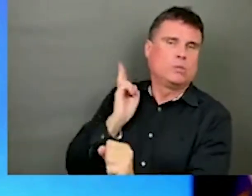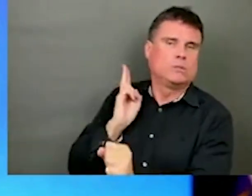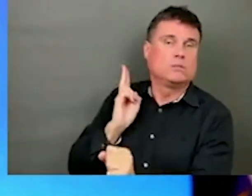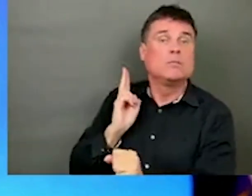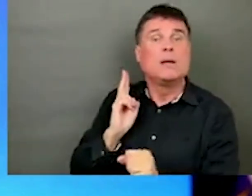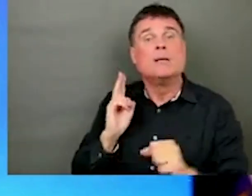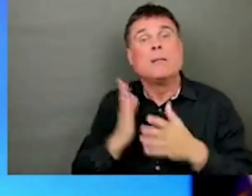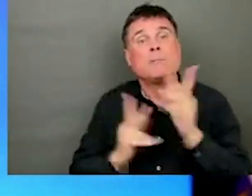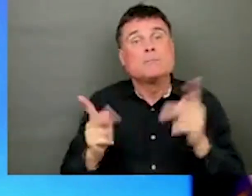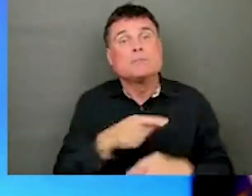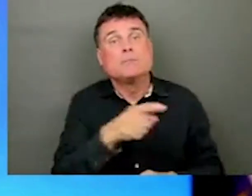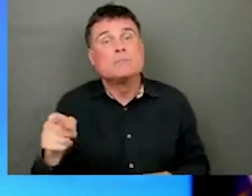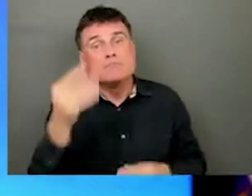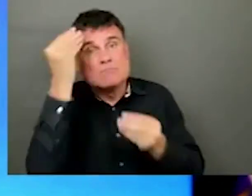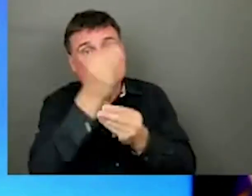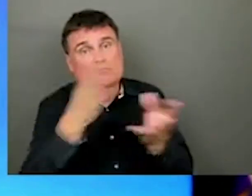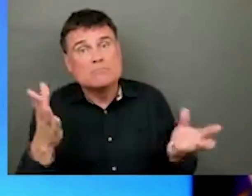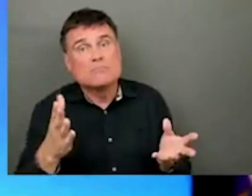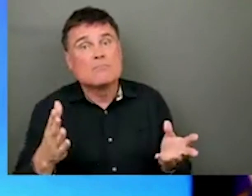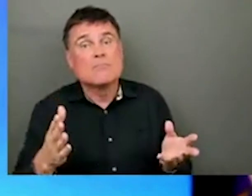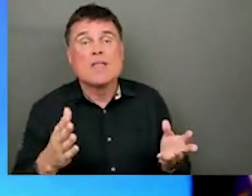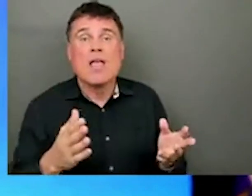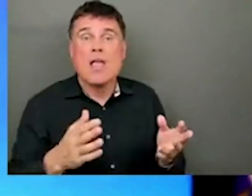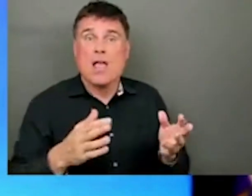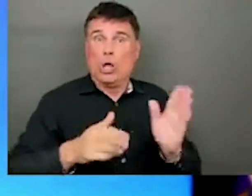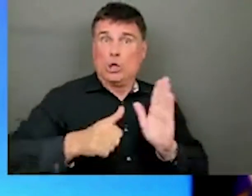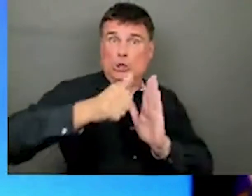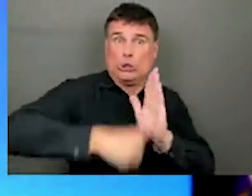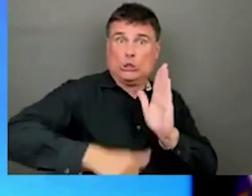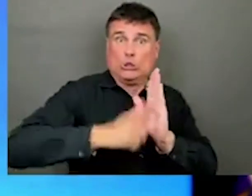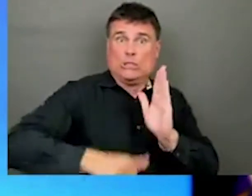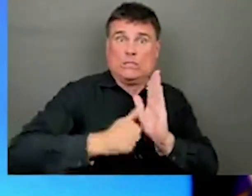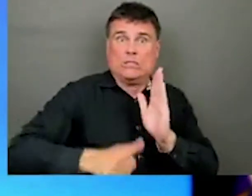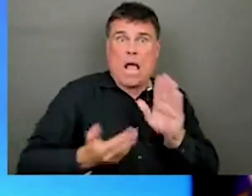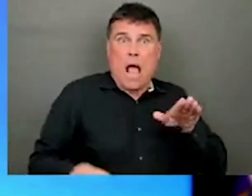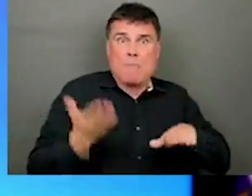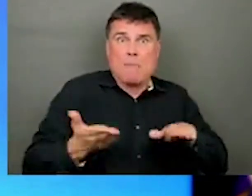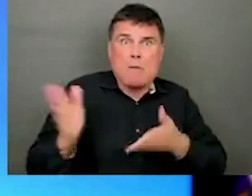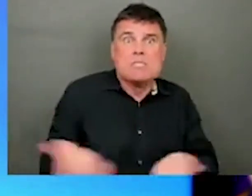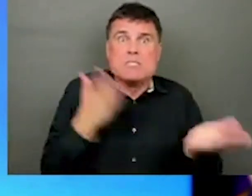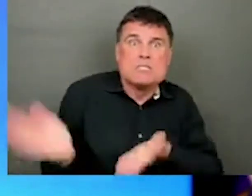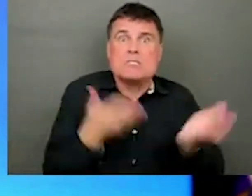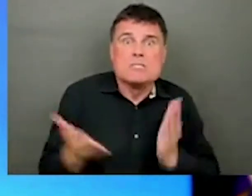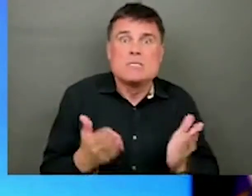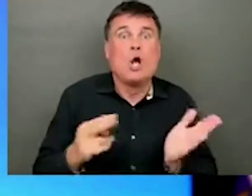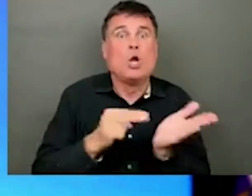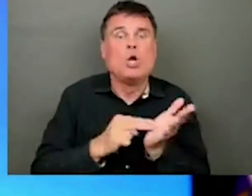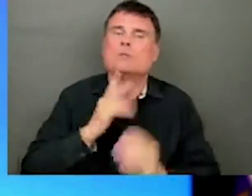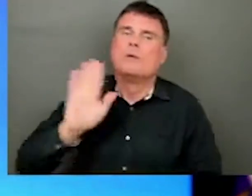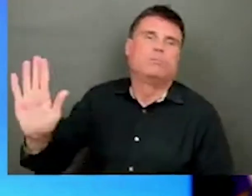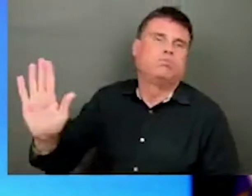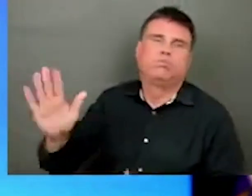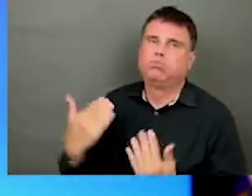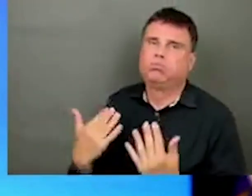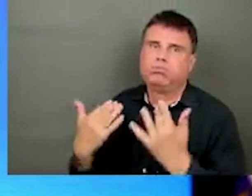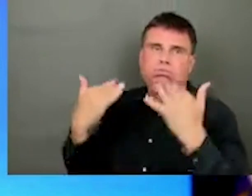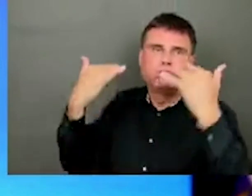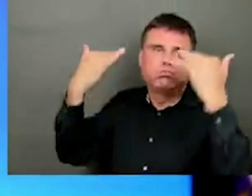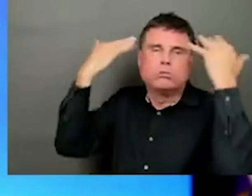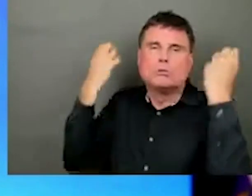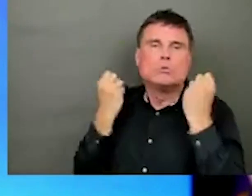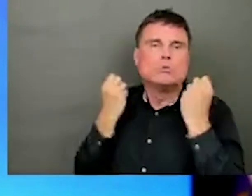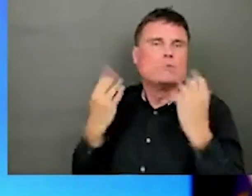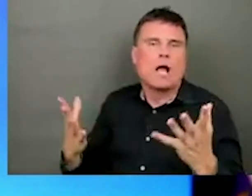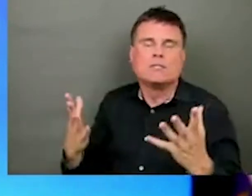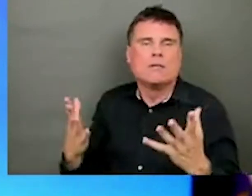are really, you know, grinding people down, and a lot of nurses are generally feeling devalued, and this is really shattered morale